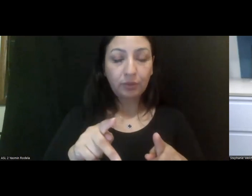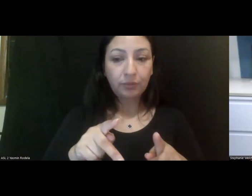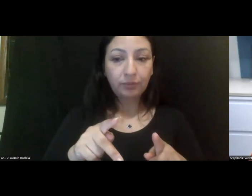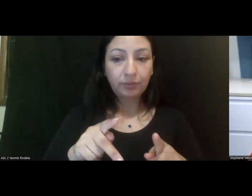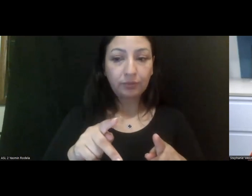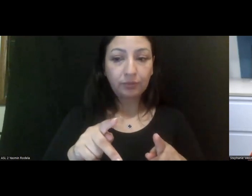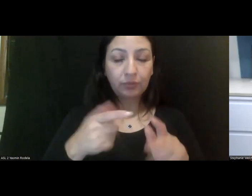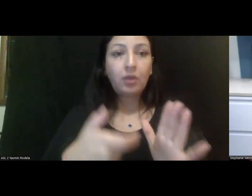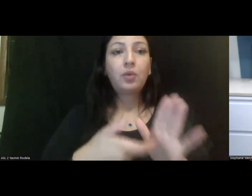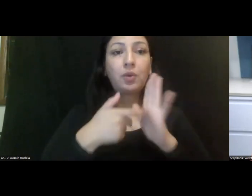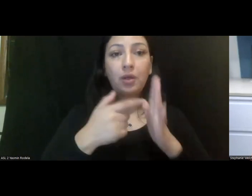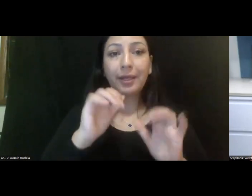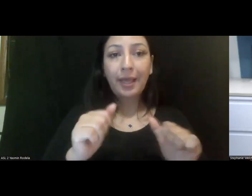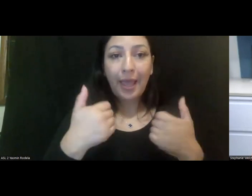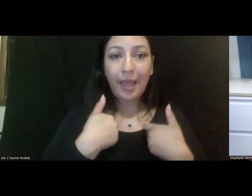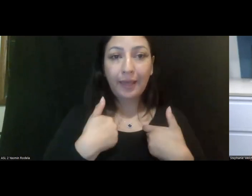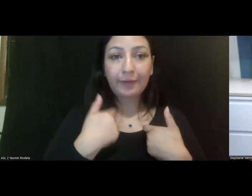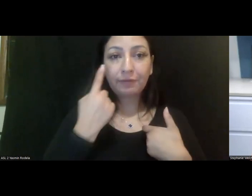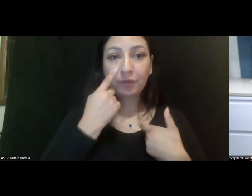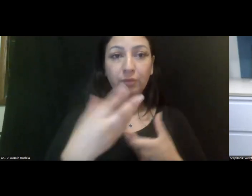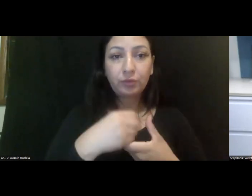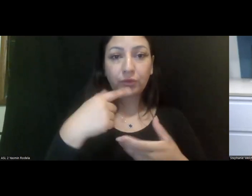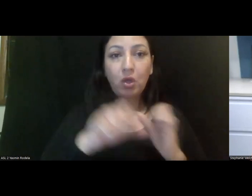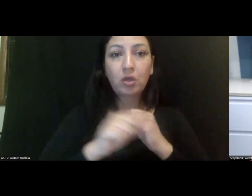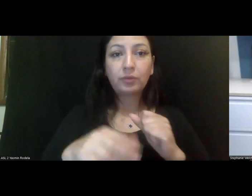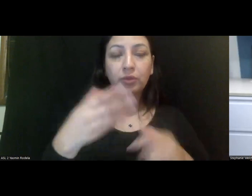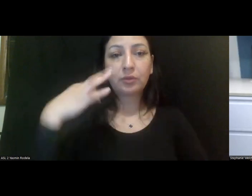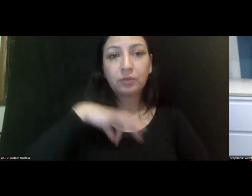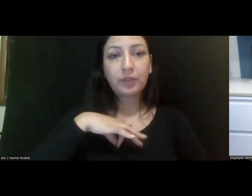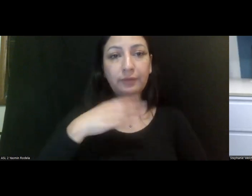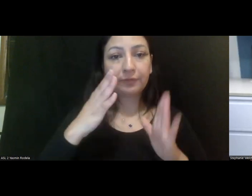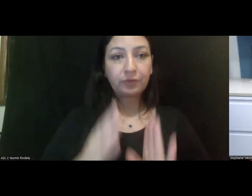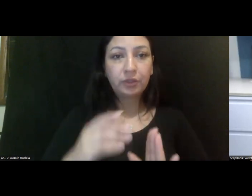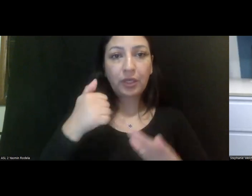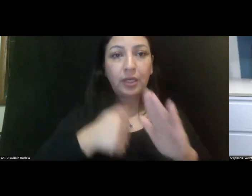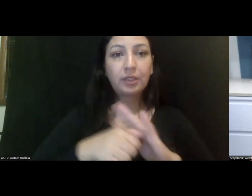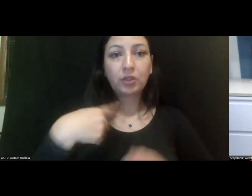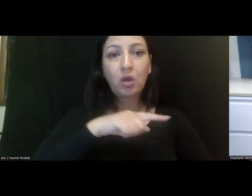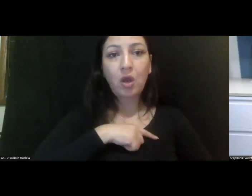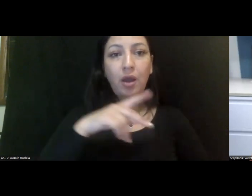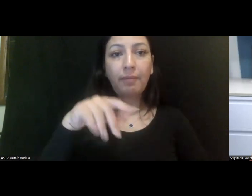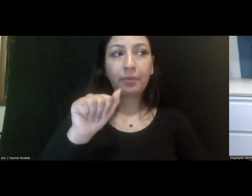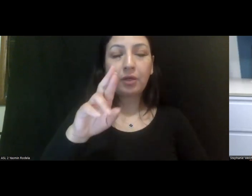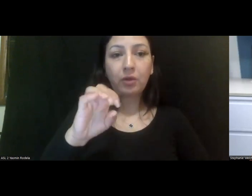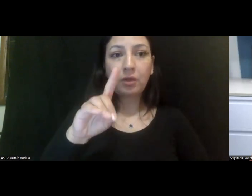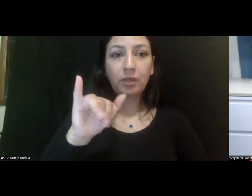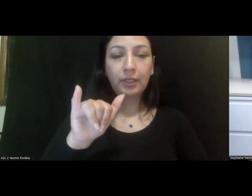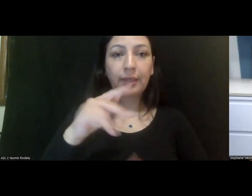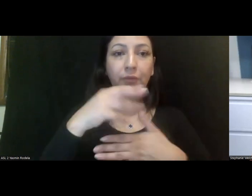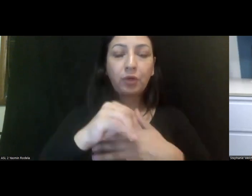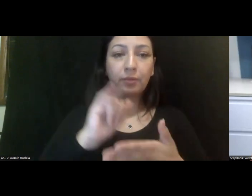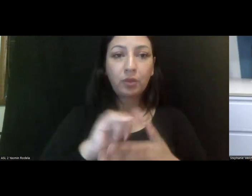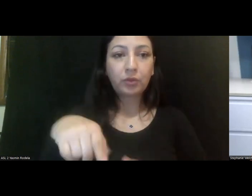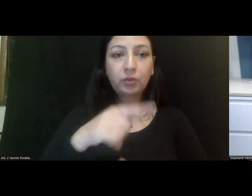are required to have as part of, uh, being a commercial beneficiary under our parity program. And then those that are